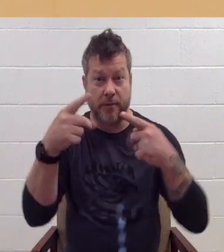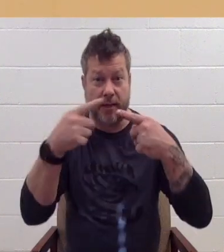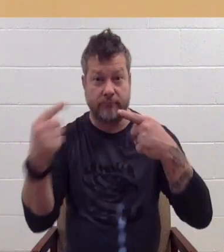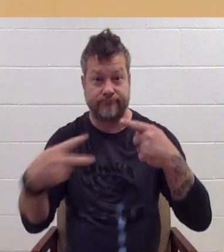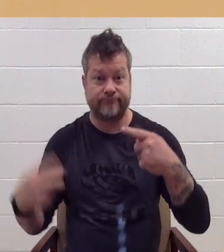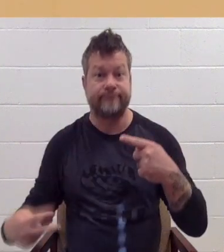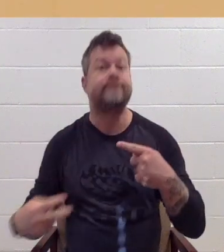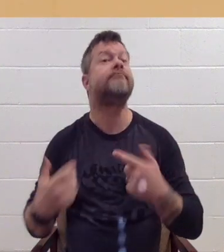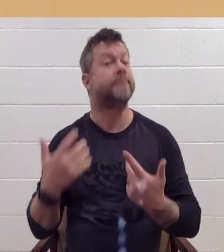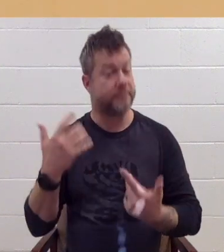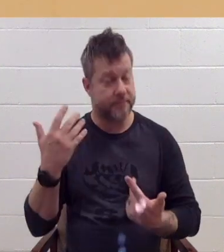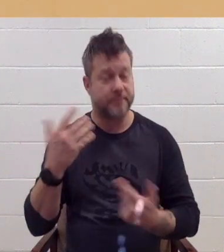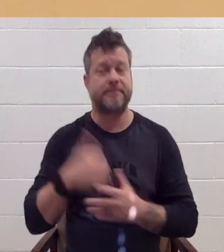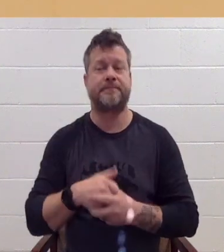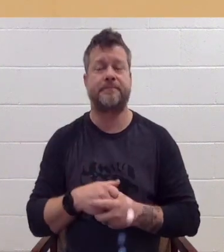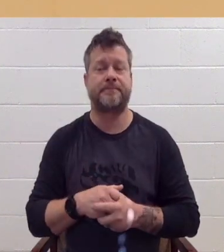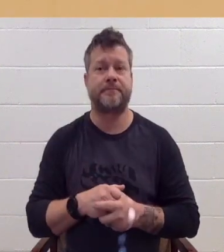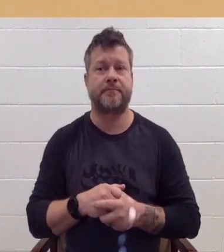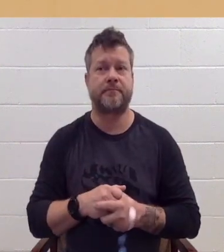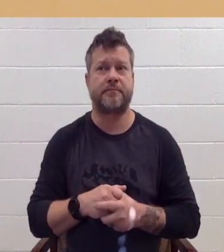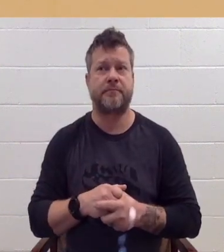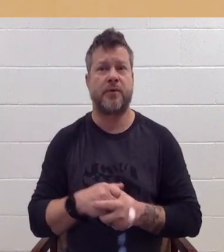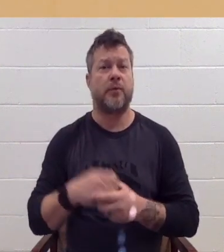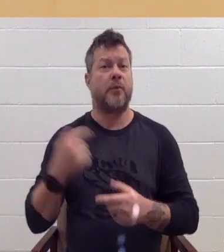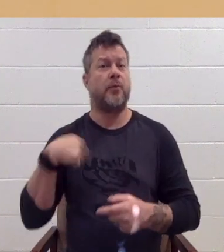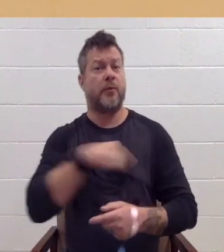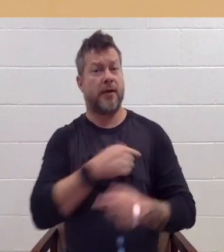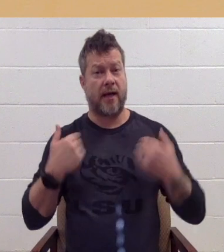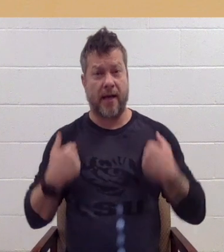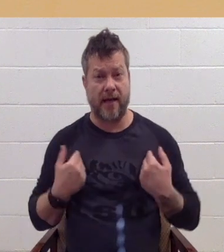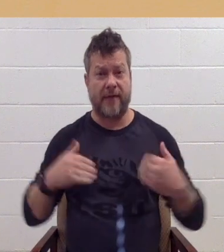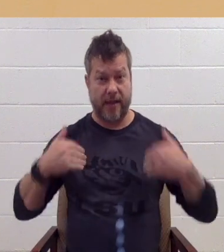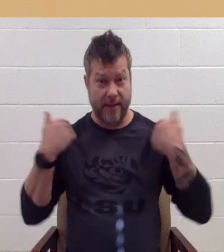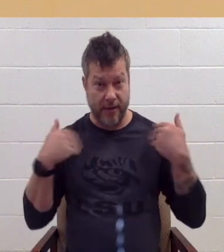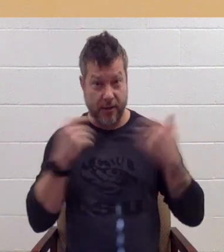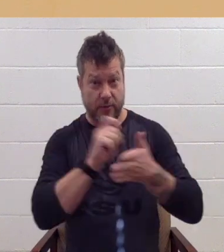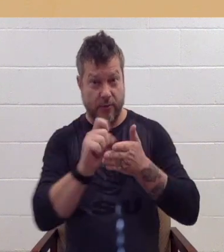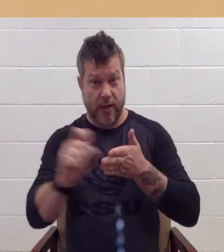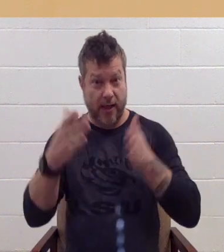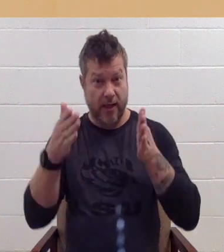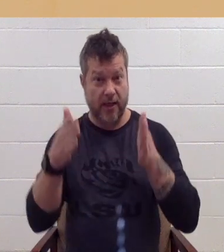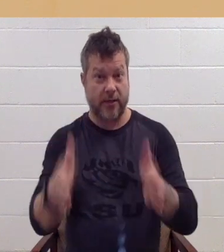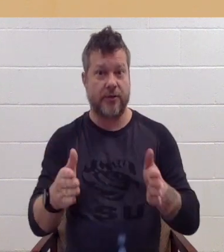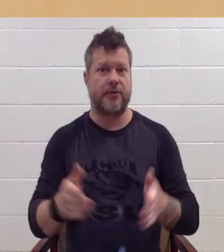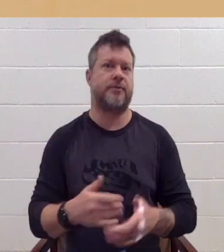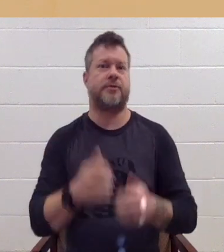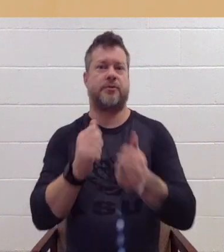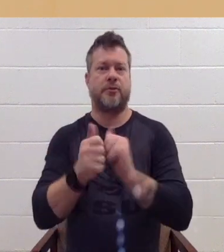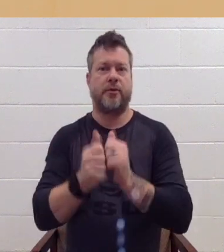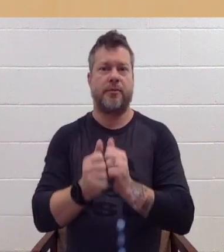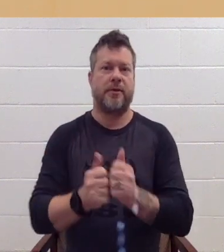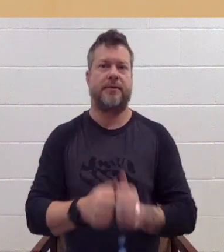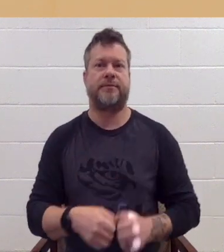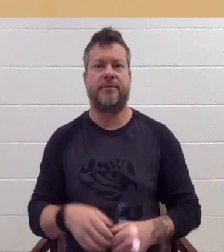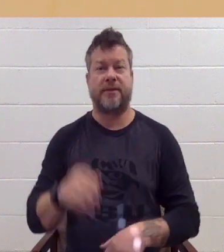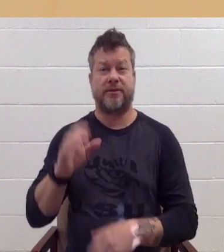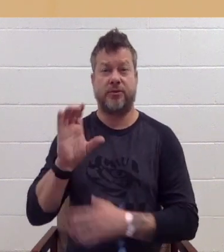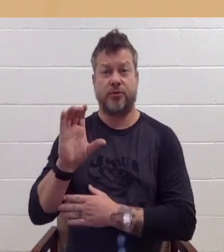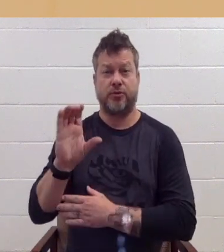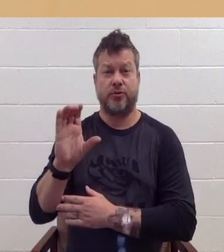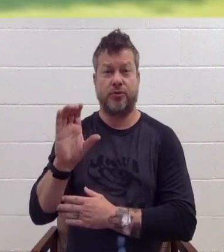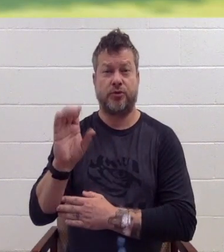Also on May 5th is the Young Writers' Ceremony. It will be held in Charleston. Here's Xander with Weathering the Storm.